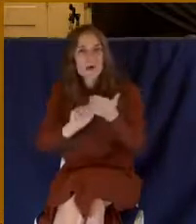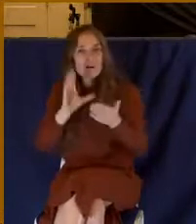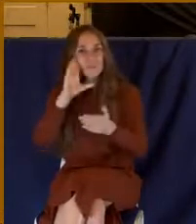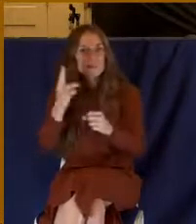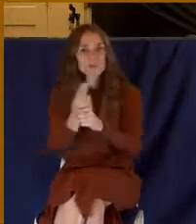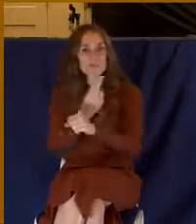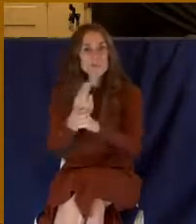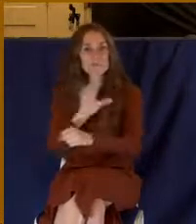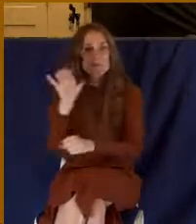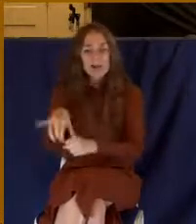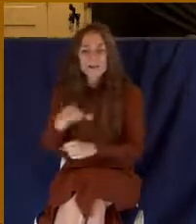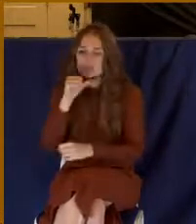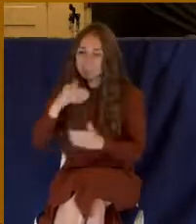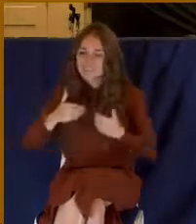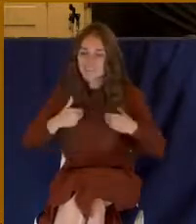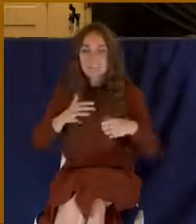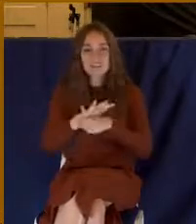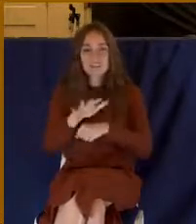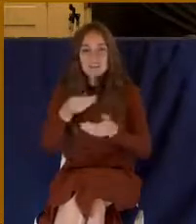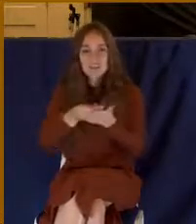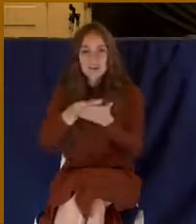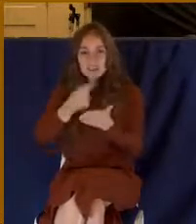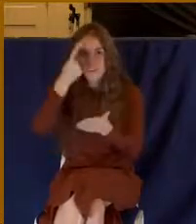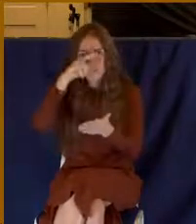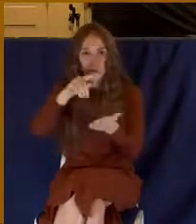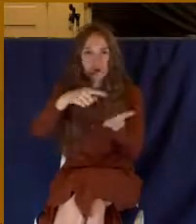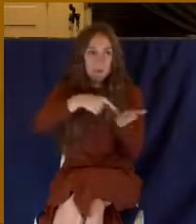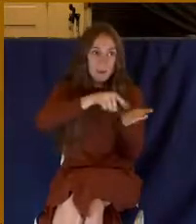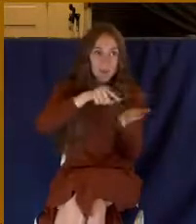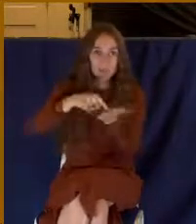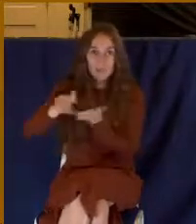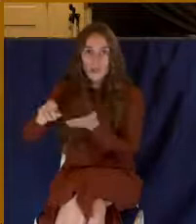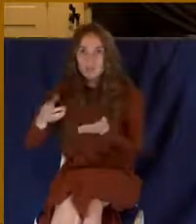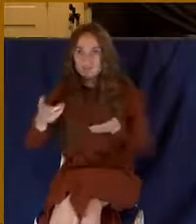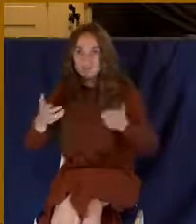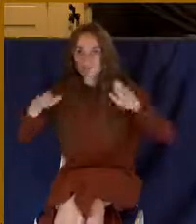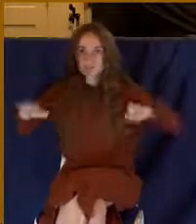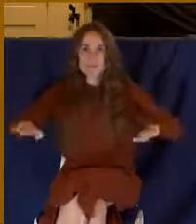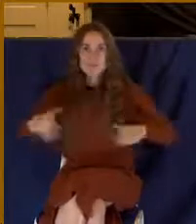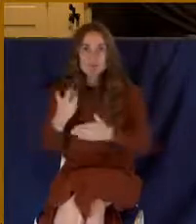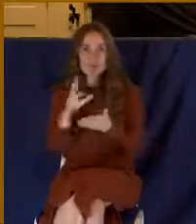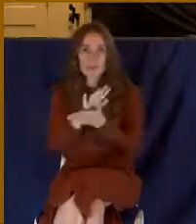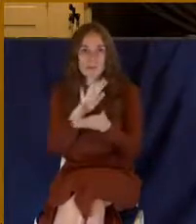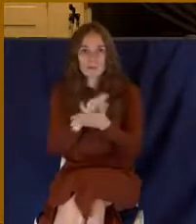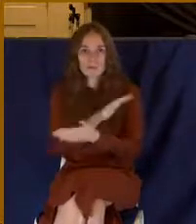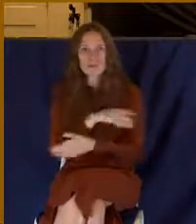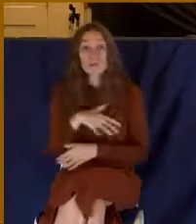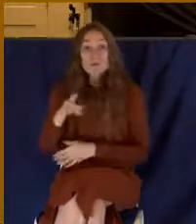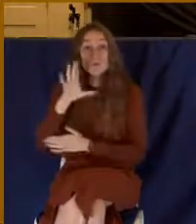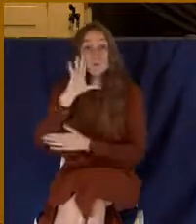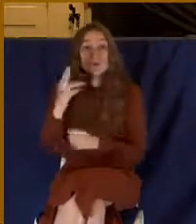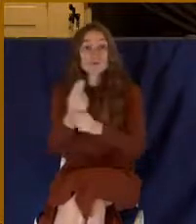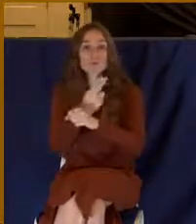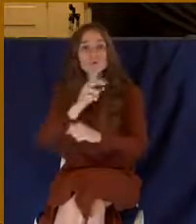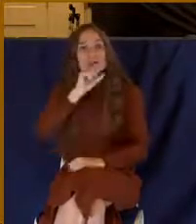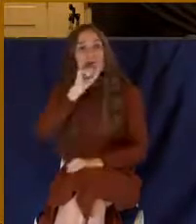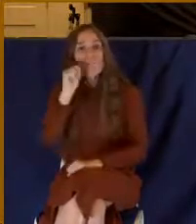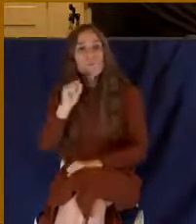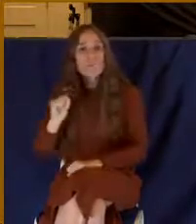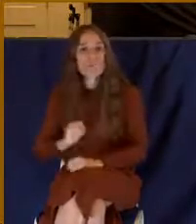And he didn't have much money, and so he would just simply take a sponge, and he would wet it, and he would wipe it off clean,